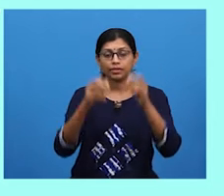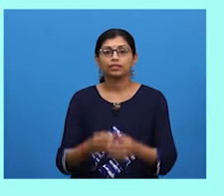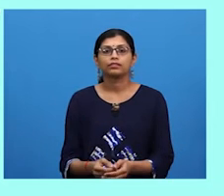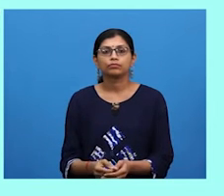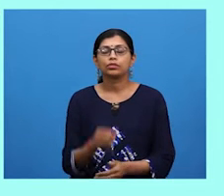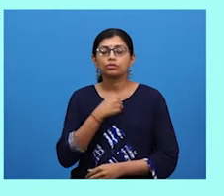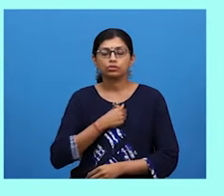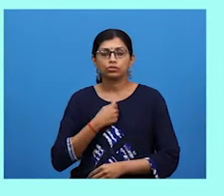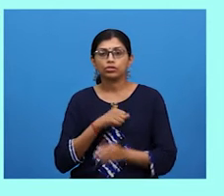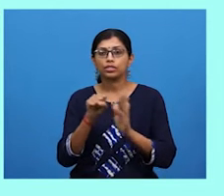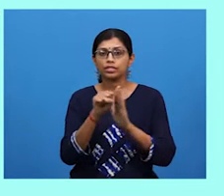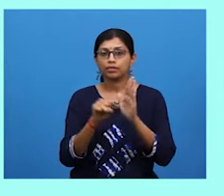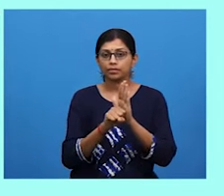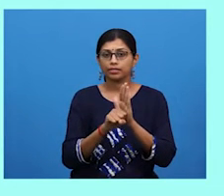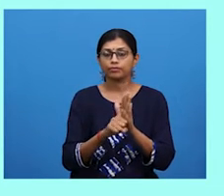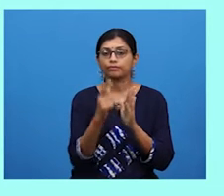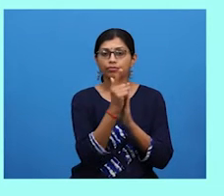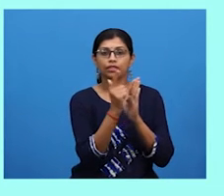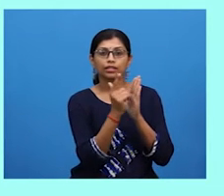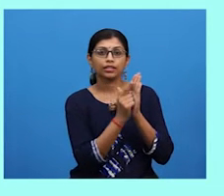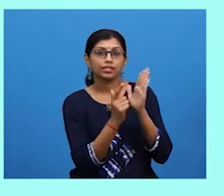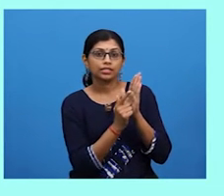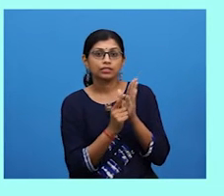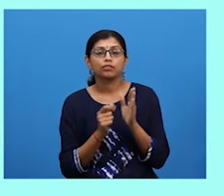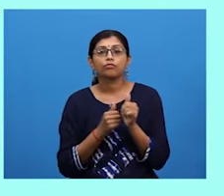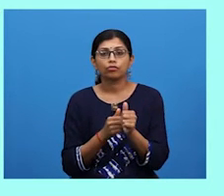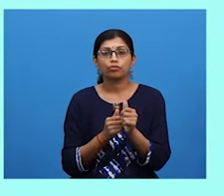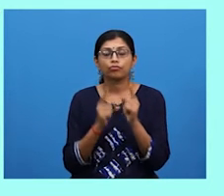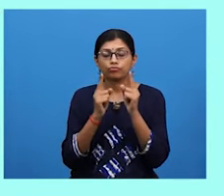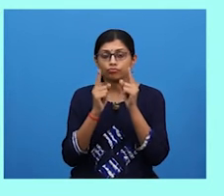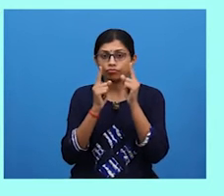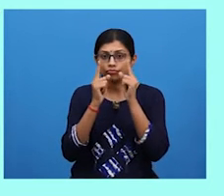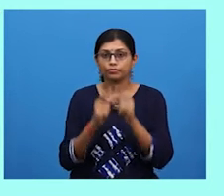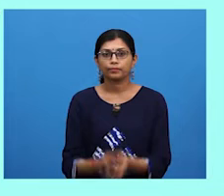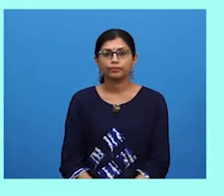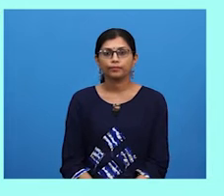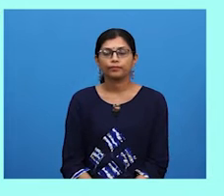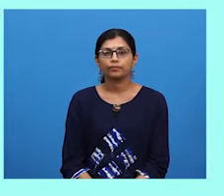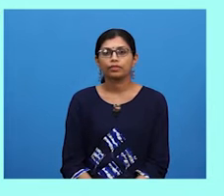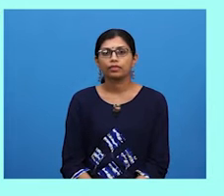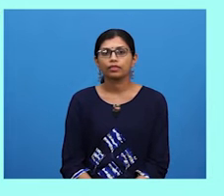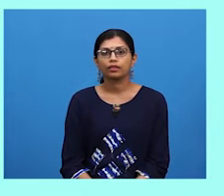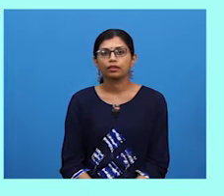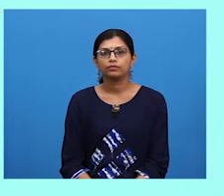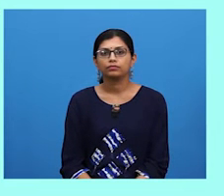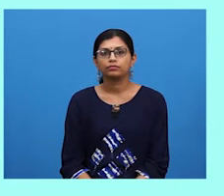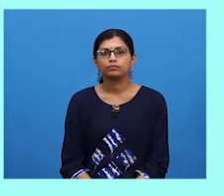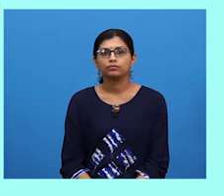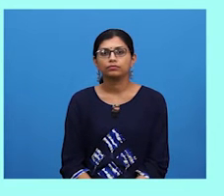your topic sentences and expand your ideas by adding supporting details.